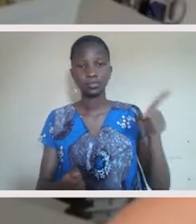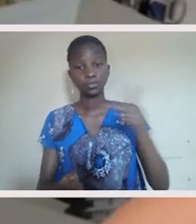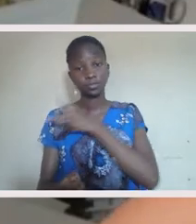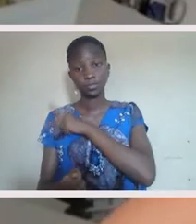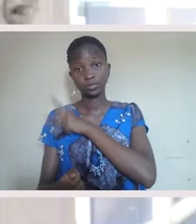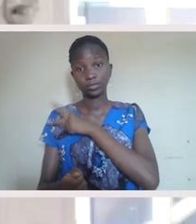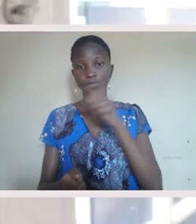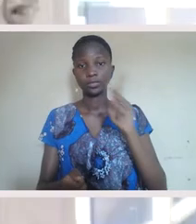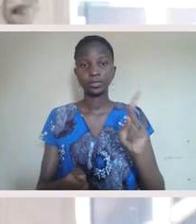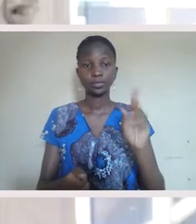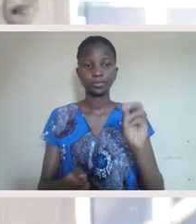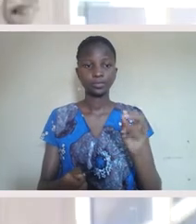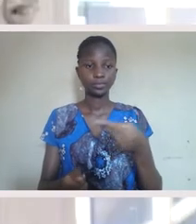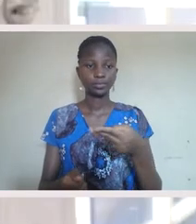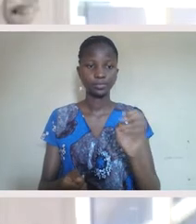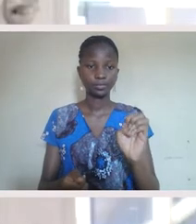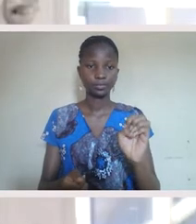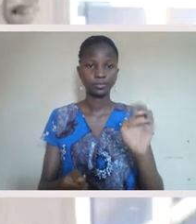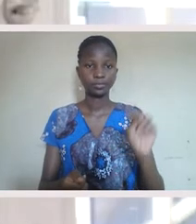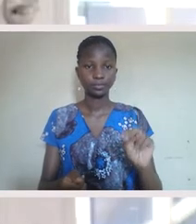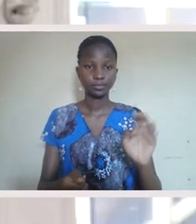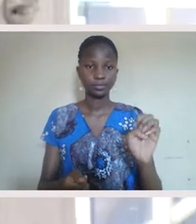Go ahead, Nat. Yeah. Do you want to take that one?